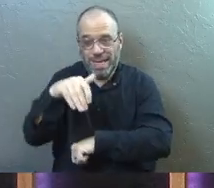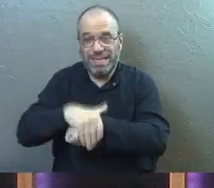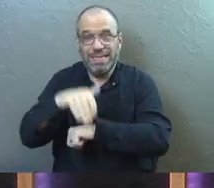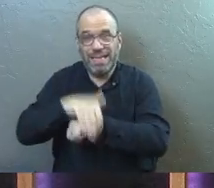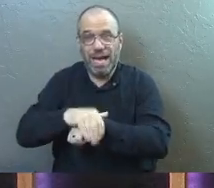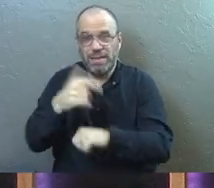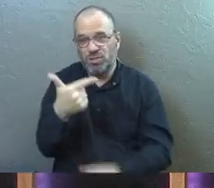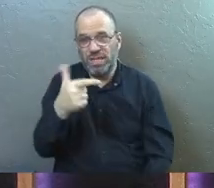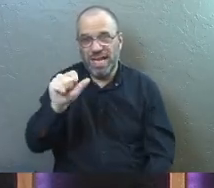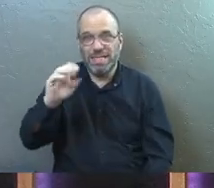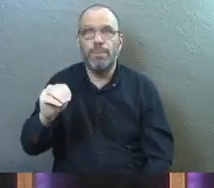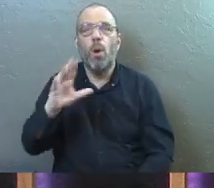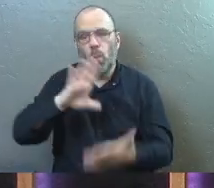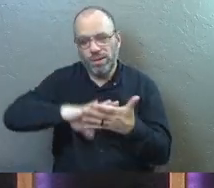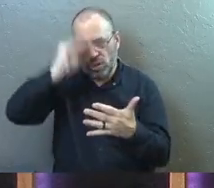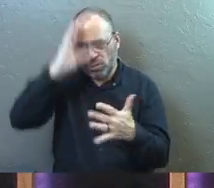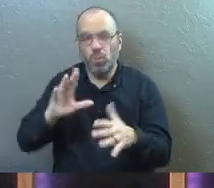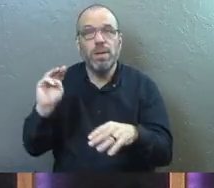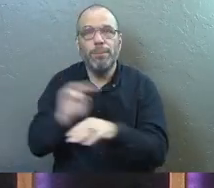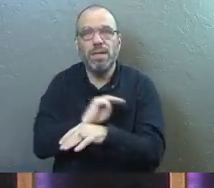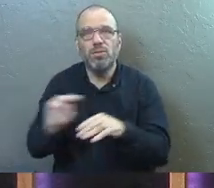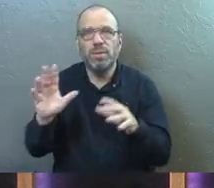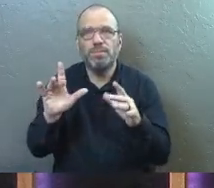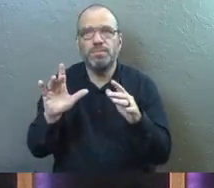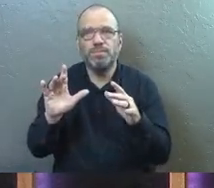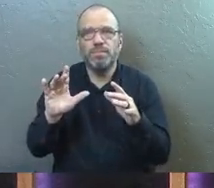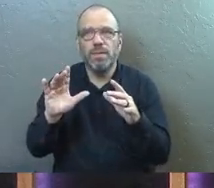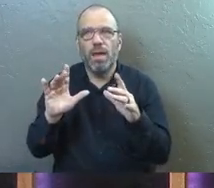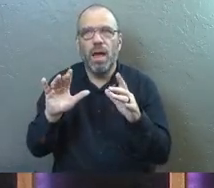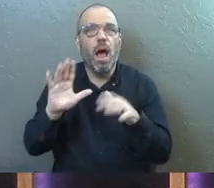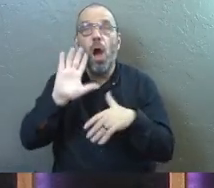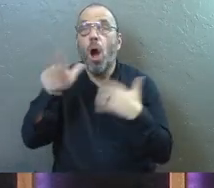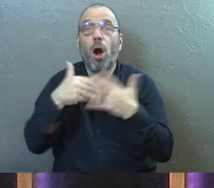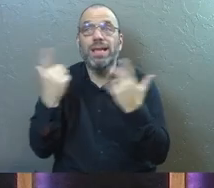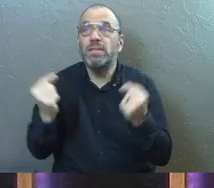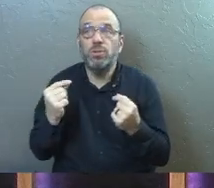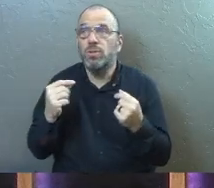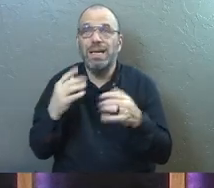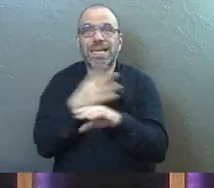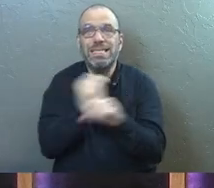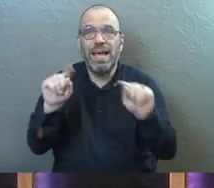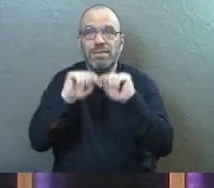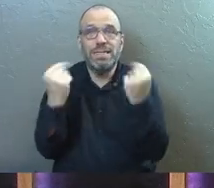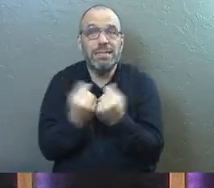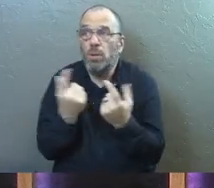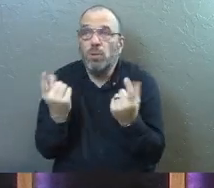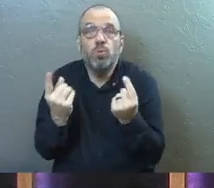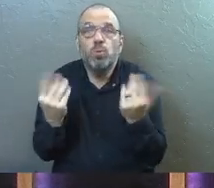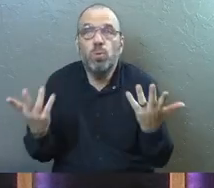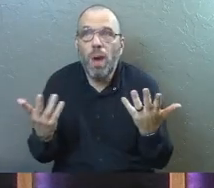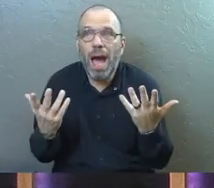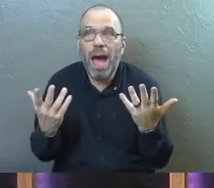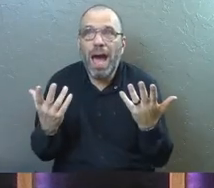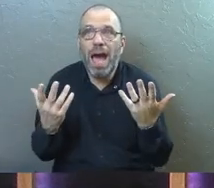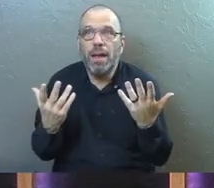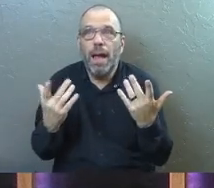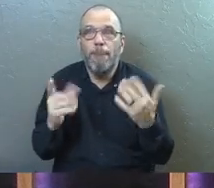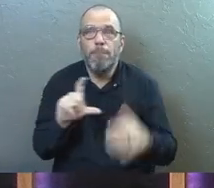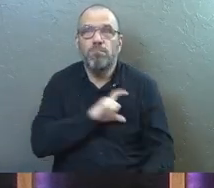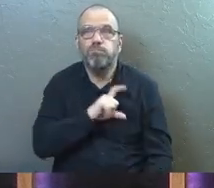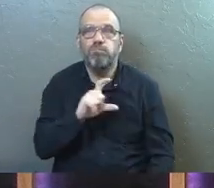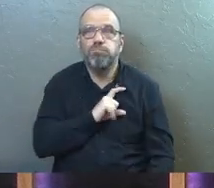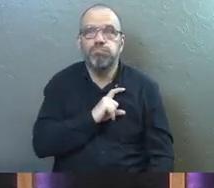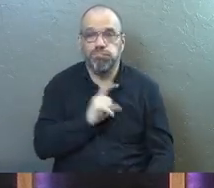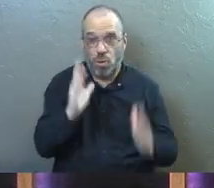at GSM which is our students ministry and all they do, it's the safety team, all they do is patrol the